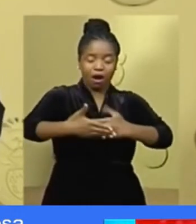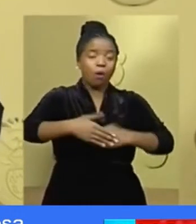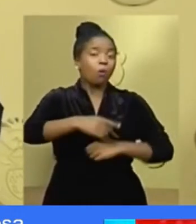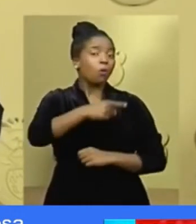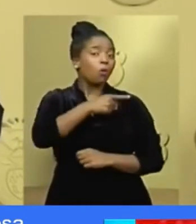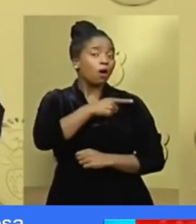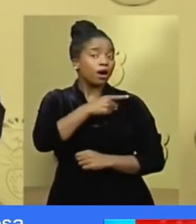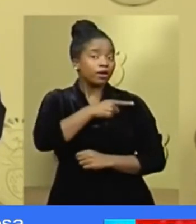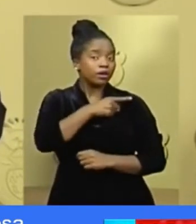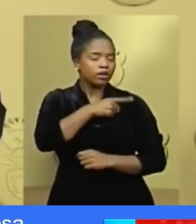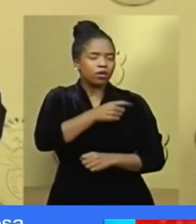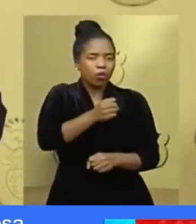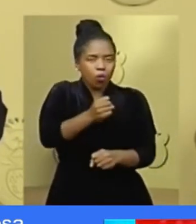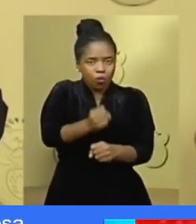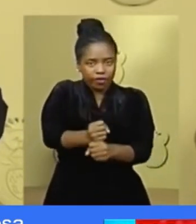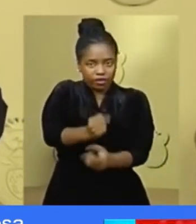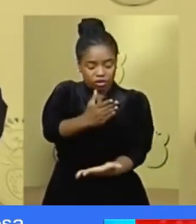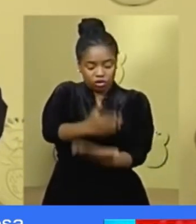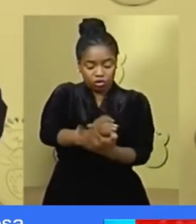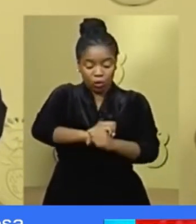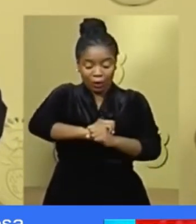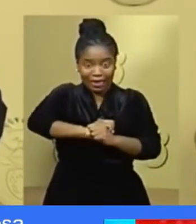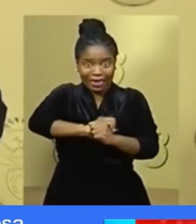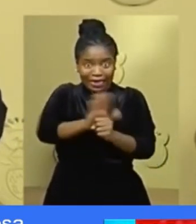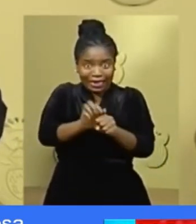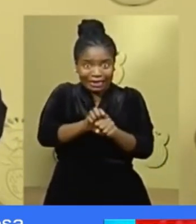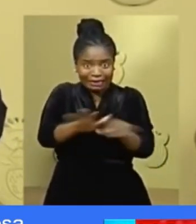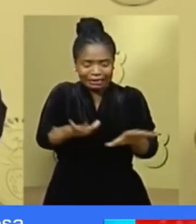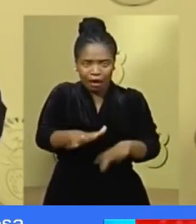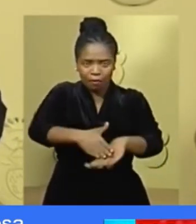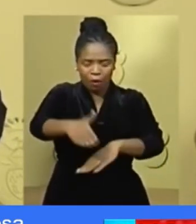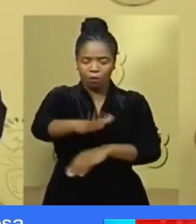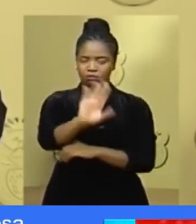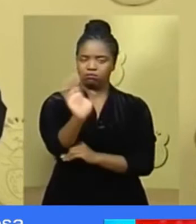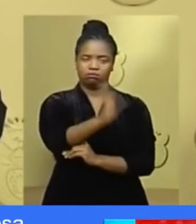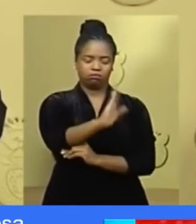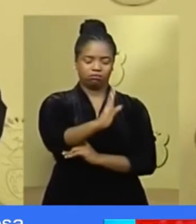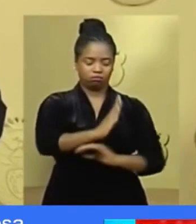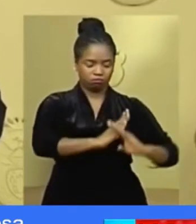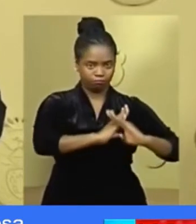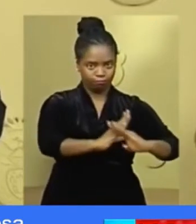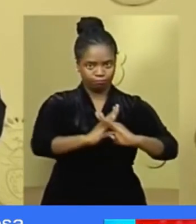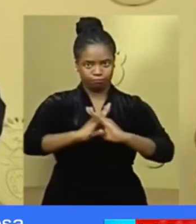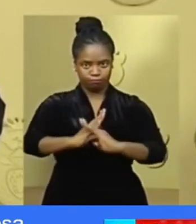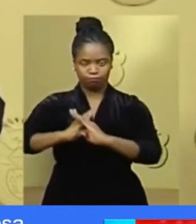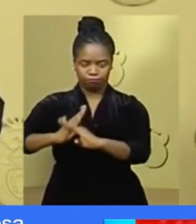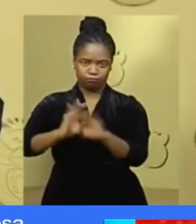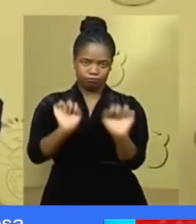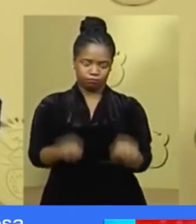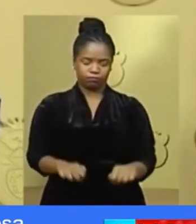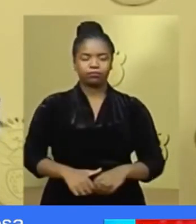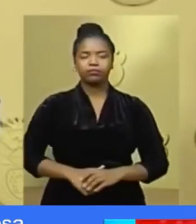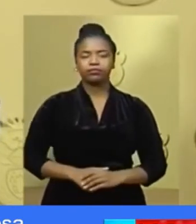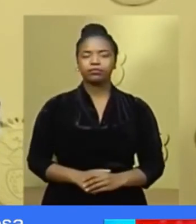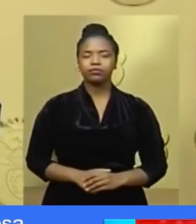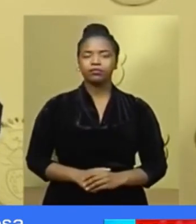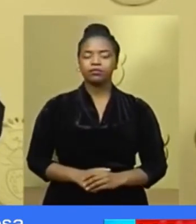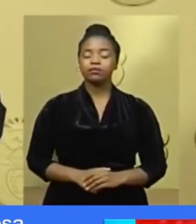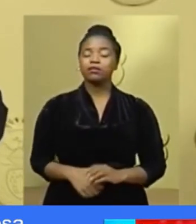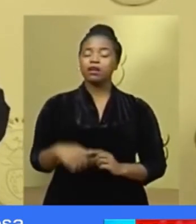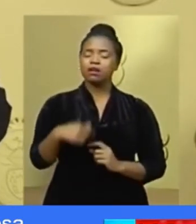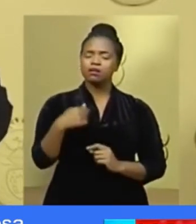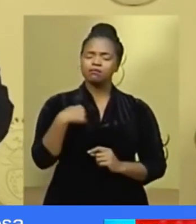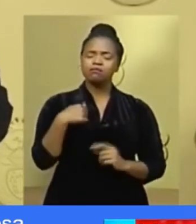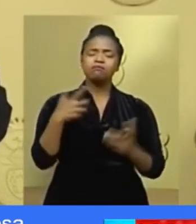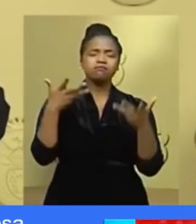fundamentally disrupt the chain of transmission across society. I have accordingly